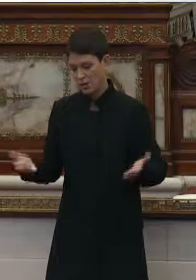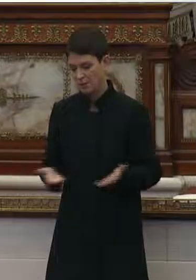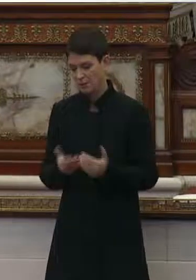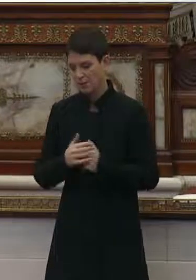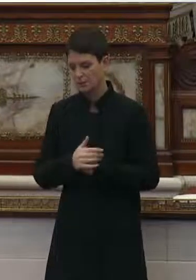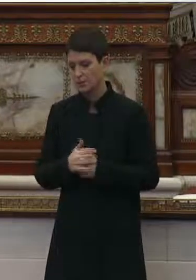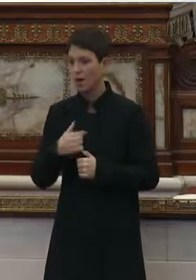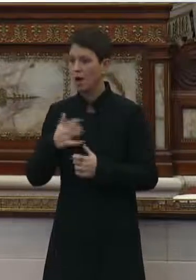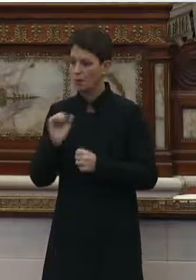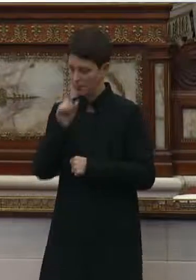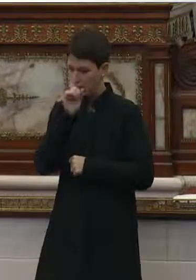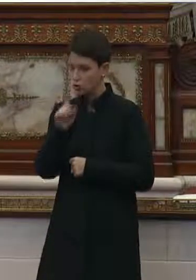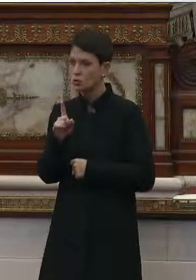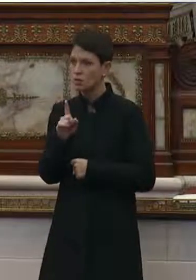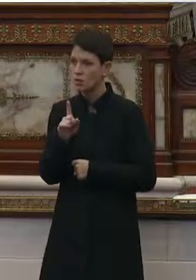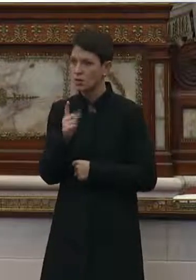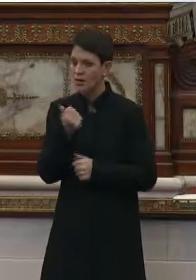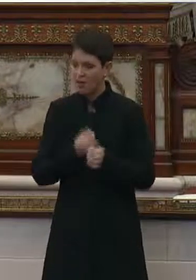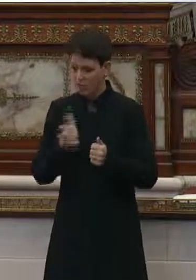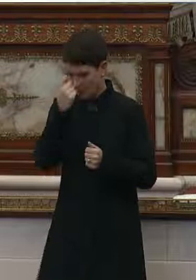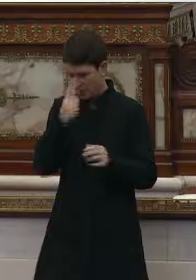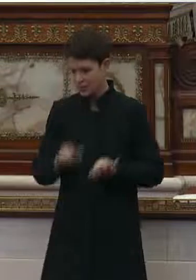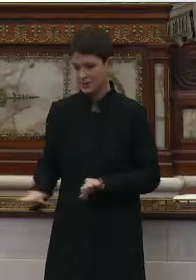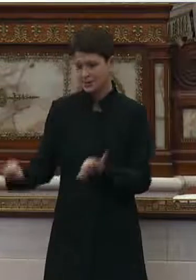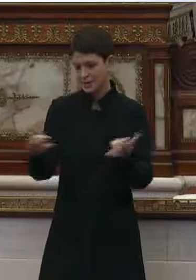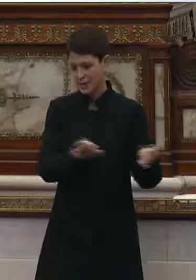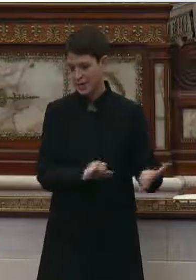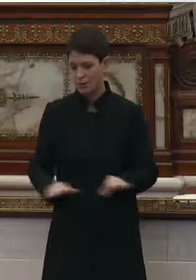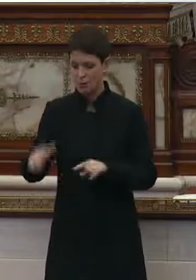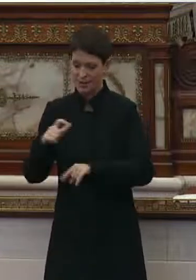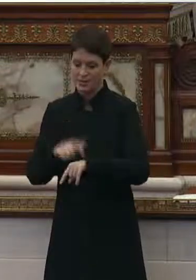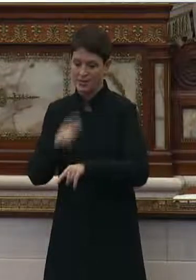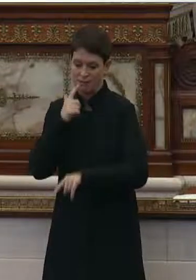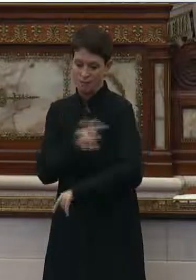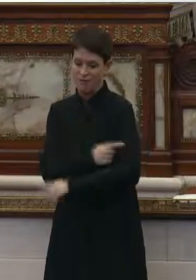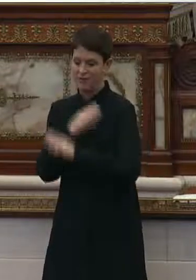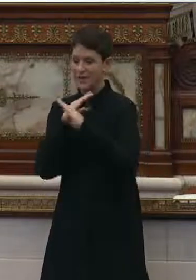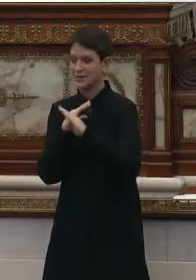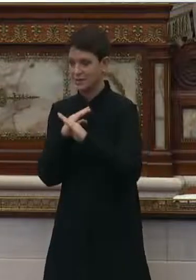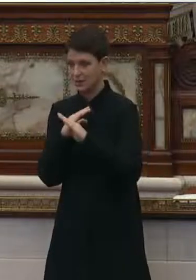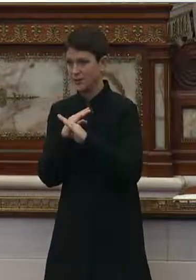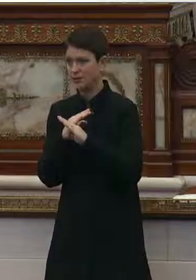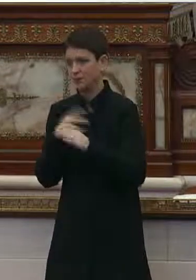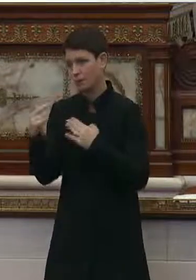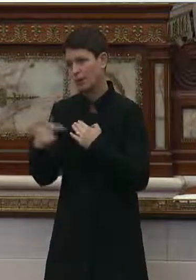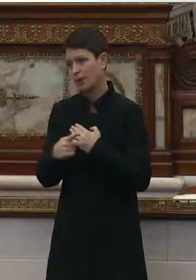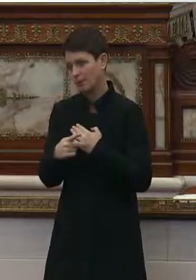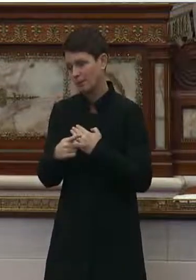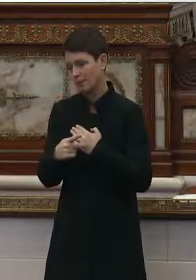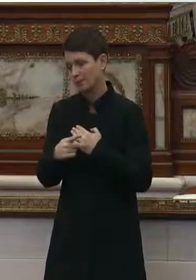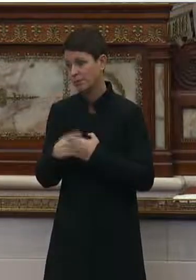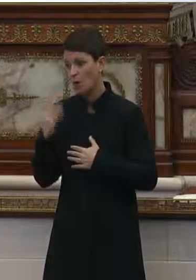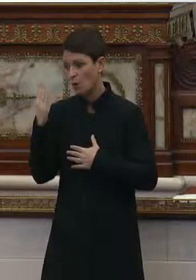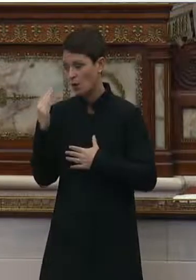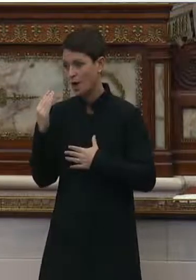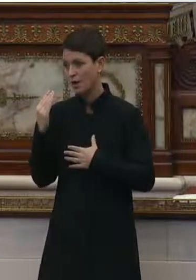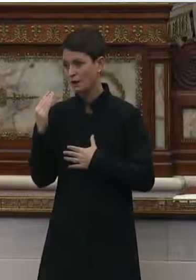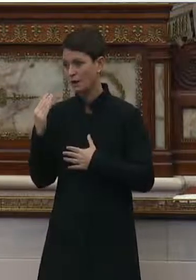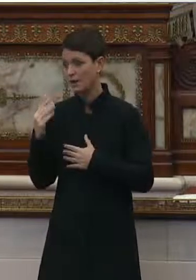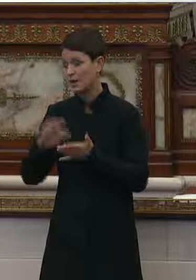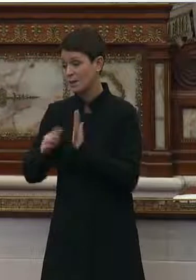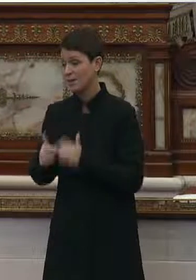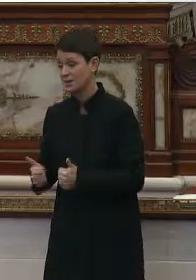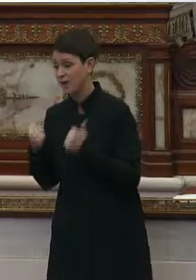want to make sure that everyone is on the same page when it comes to the vaccination program because it's a matter of